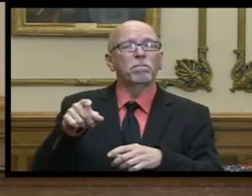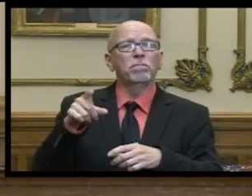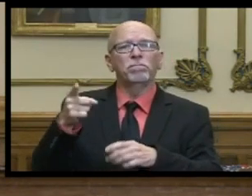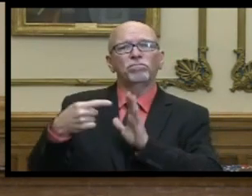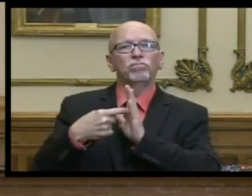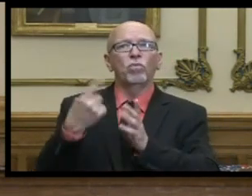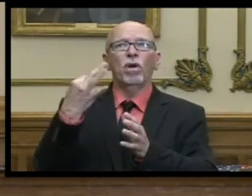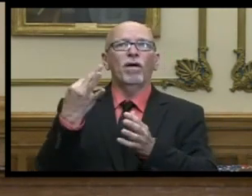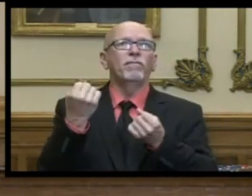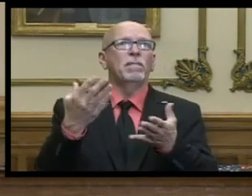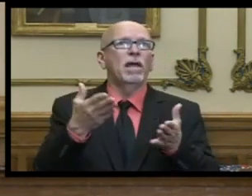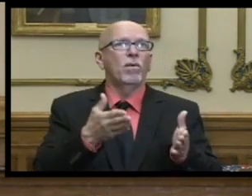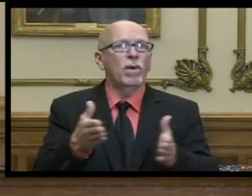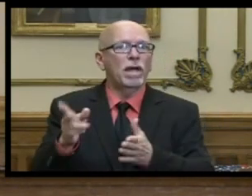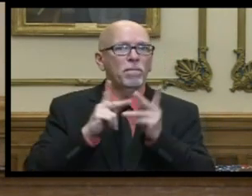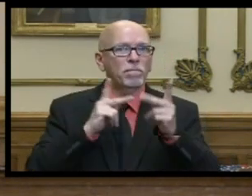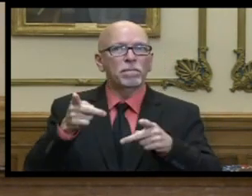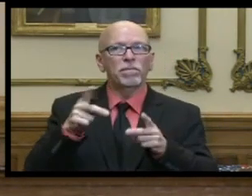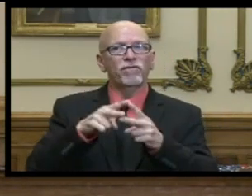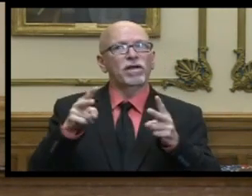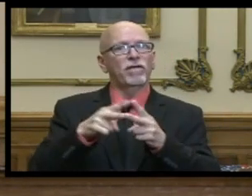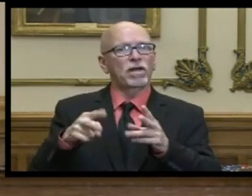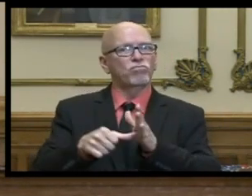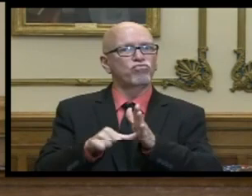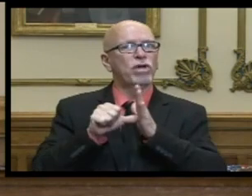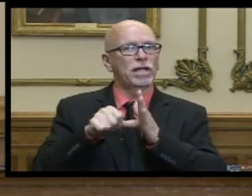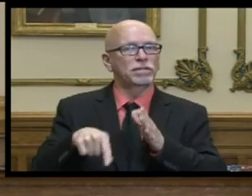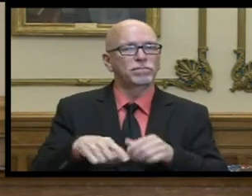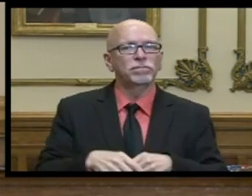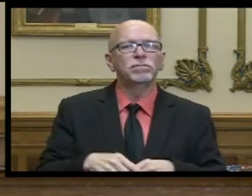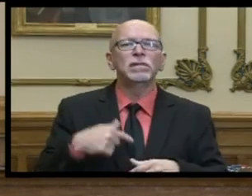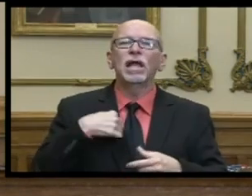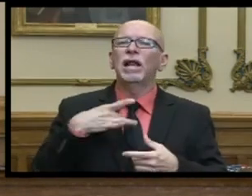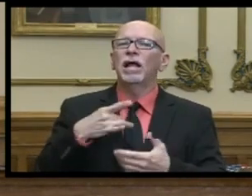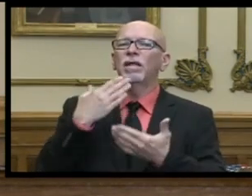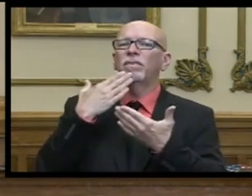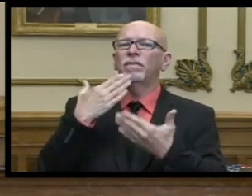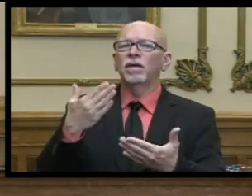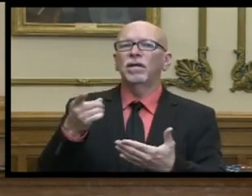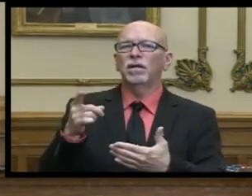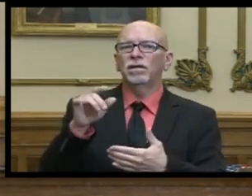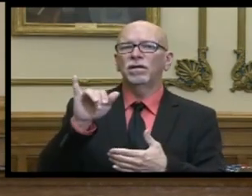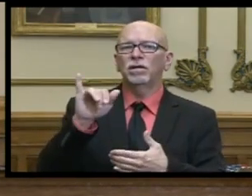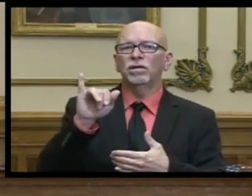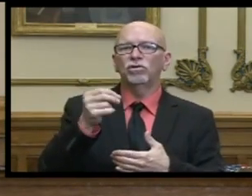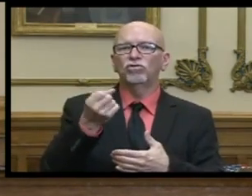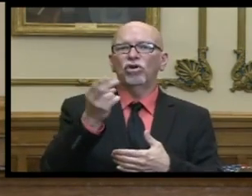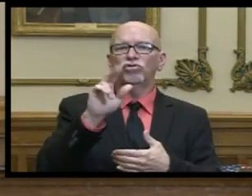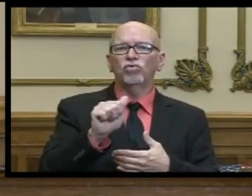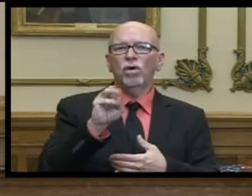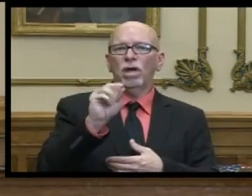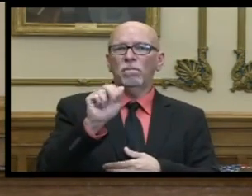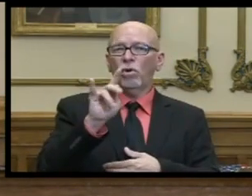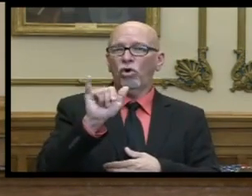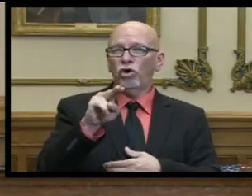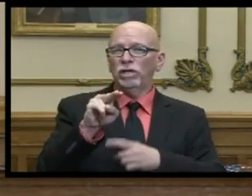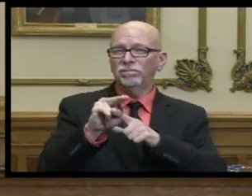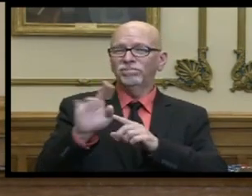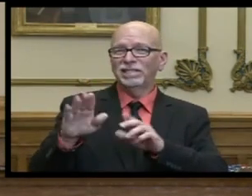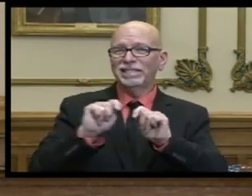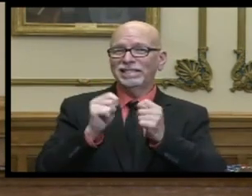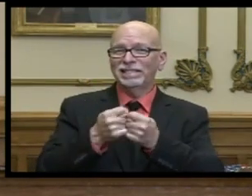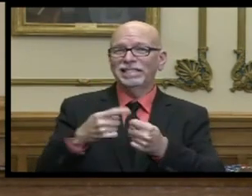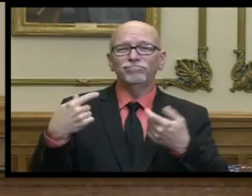one of the many ways that people were very very impressed i'd like to thank especially joshua joshua martin whose team